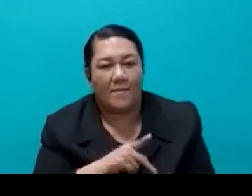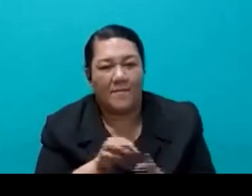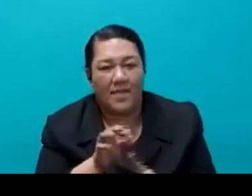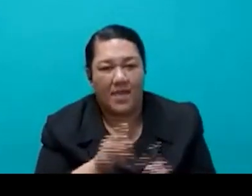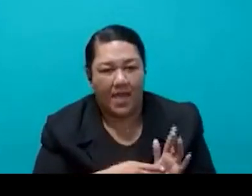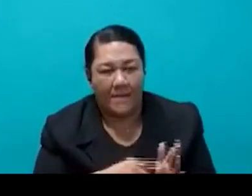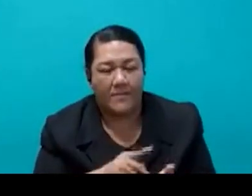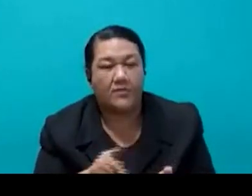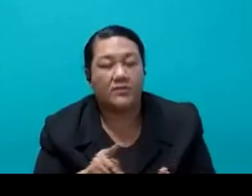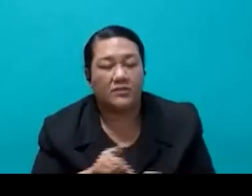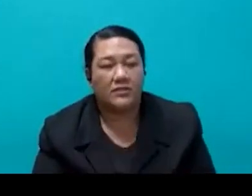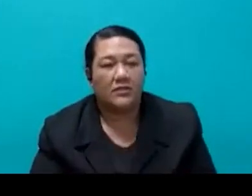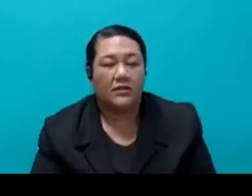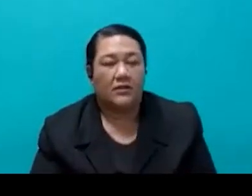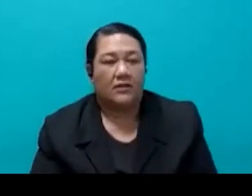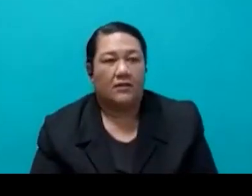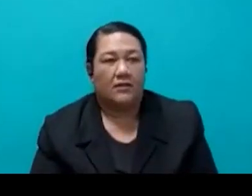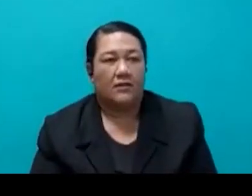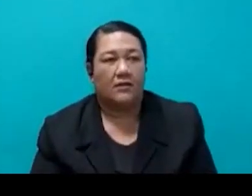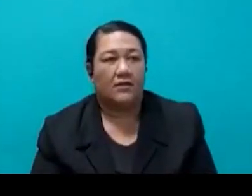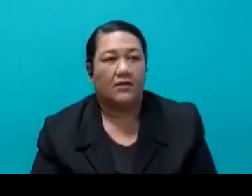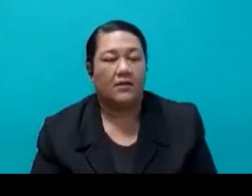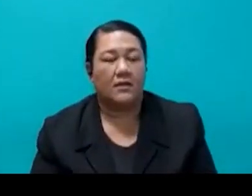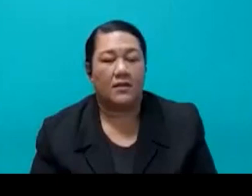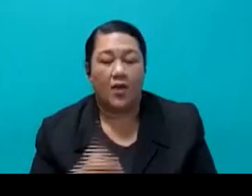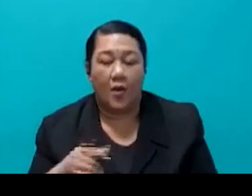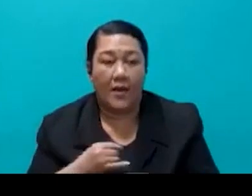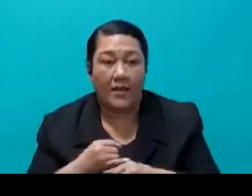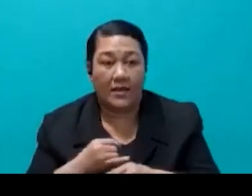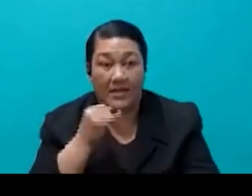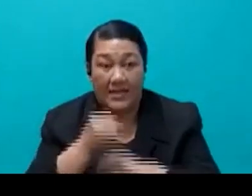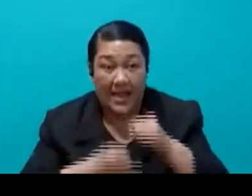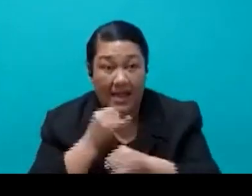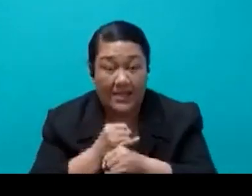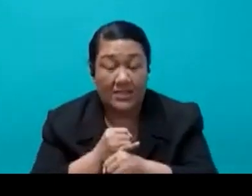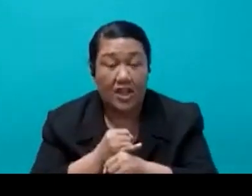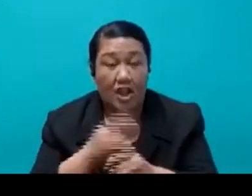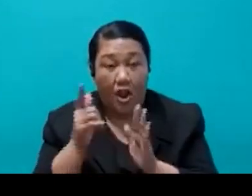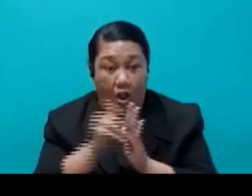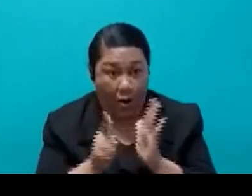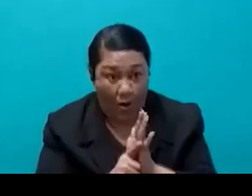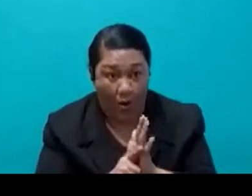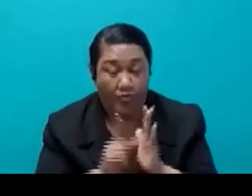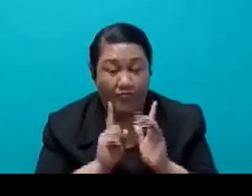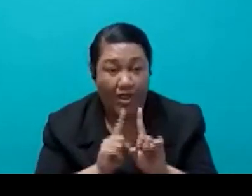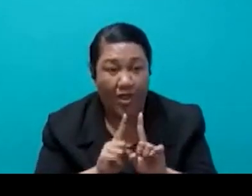consultation, adherence to international law, and independent and